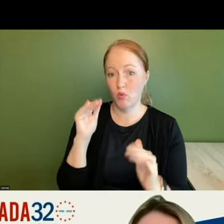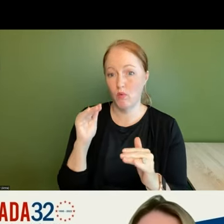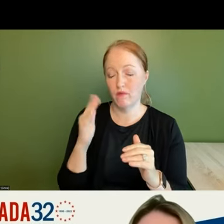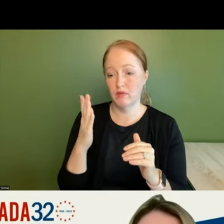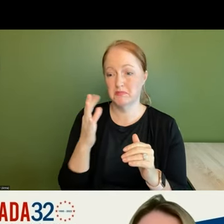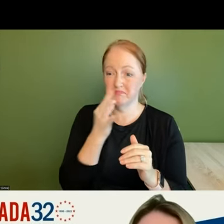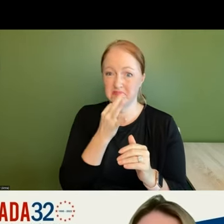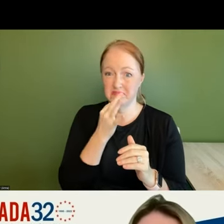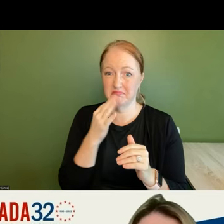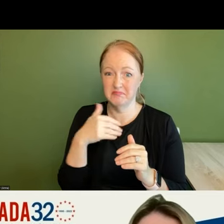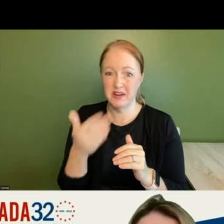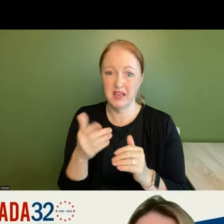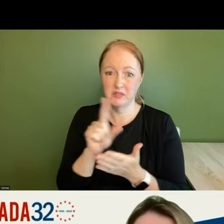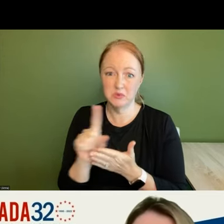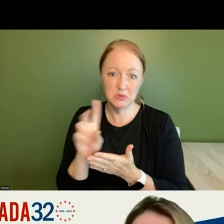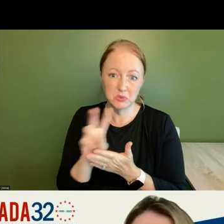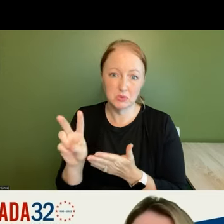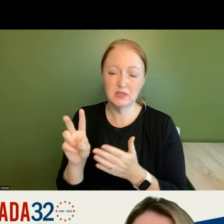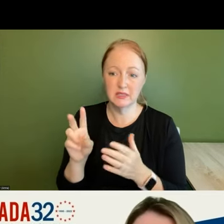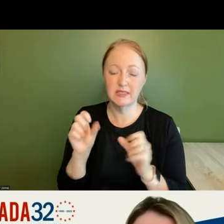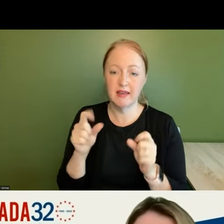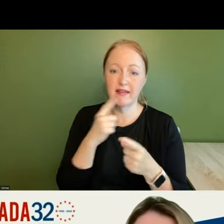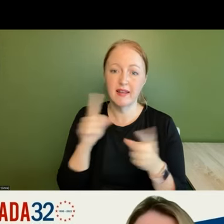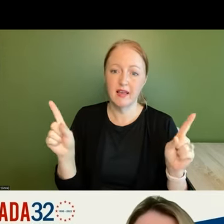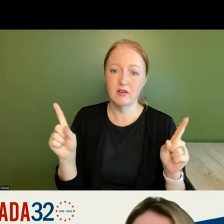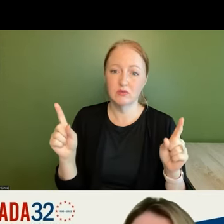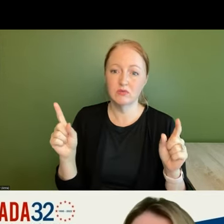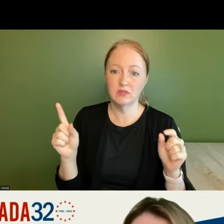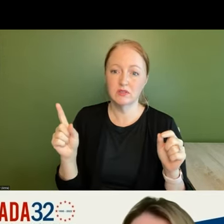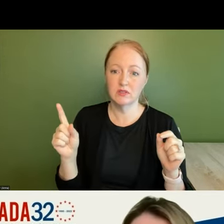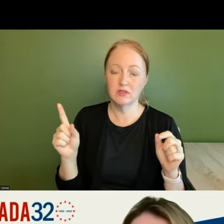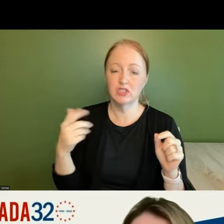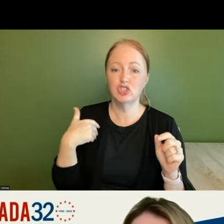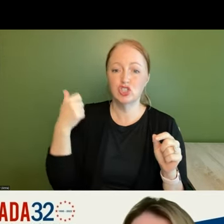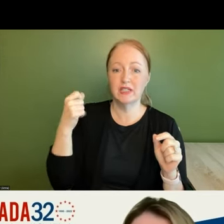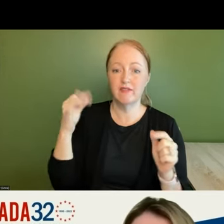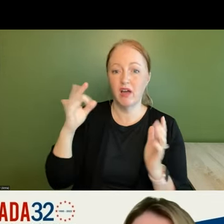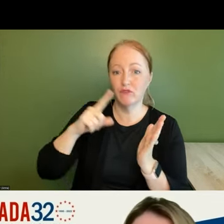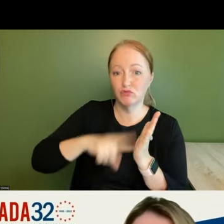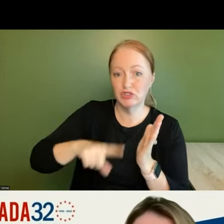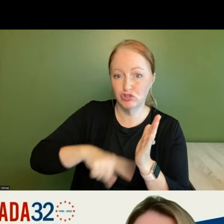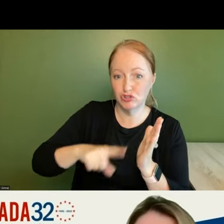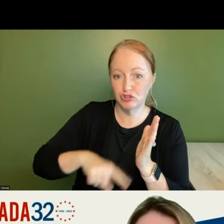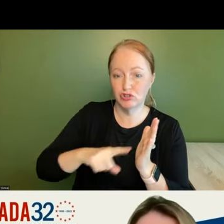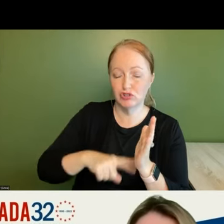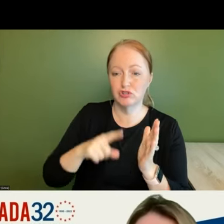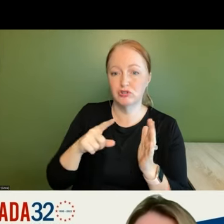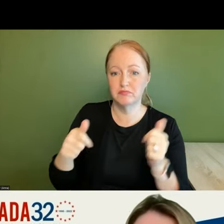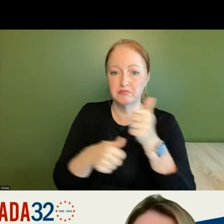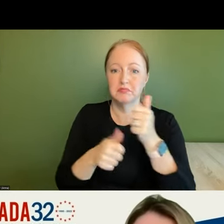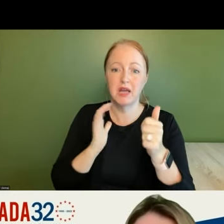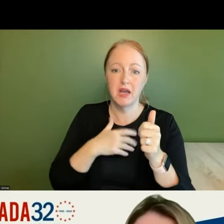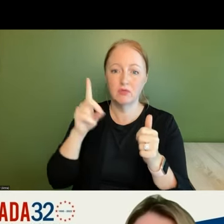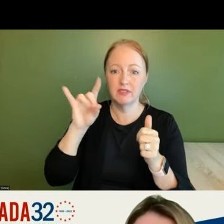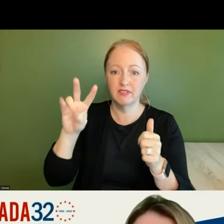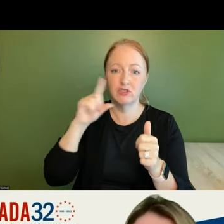hopefully in the next week or two we will be able to announce um a chief of research um for our division